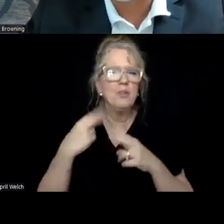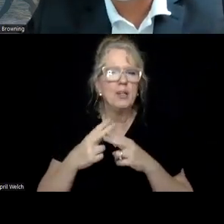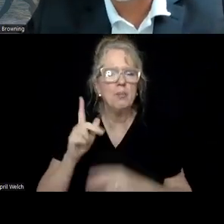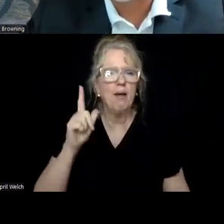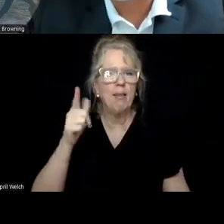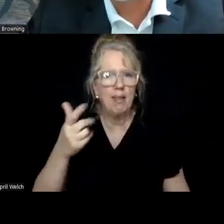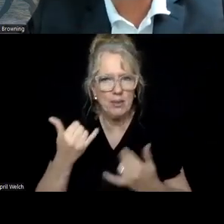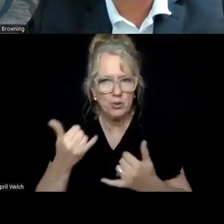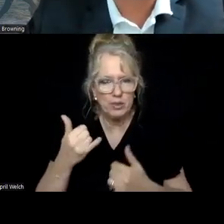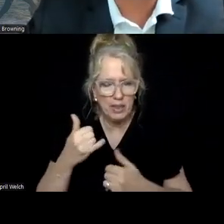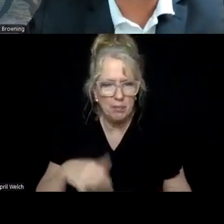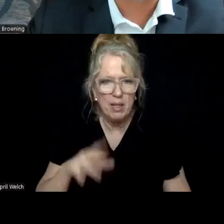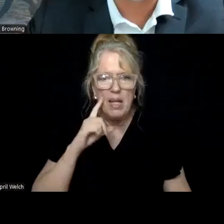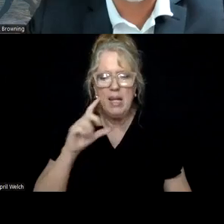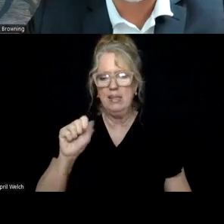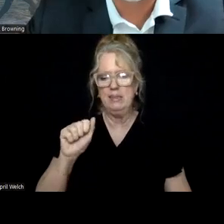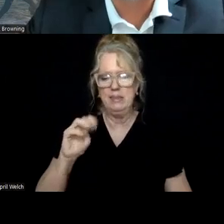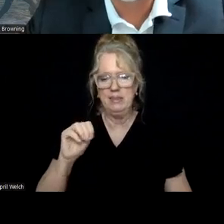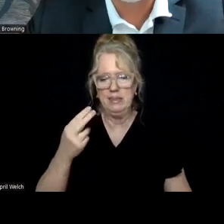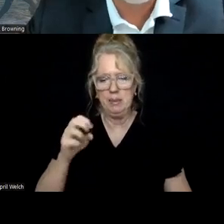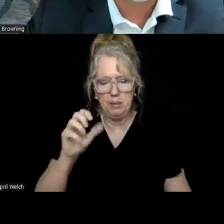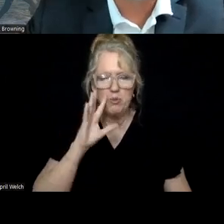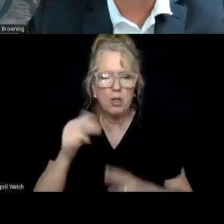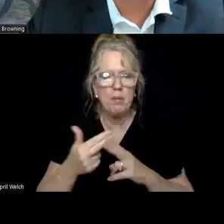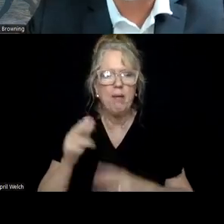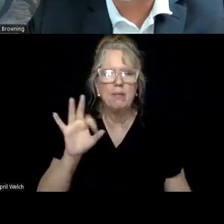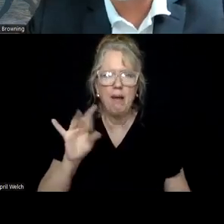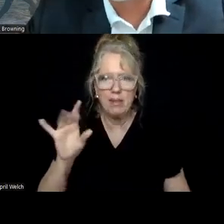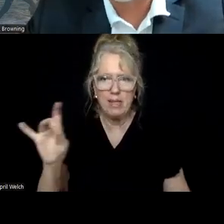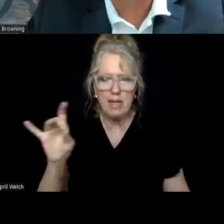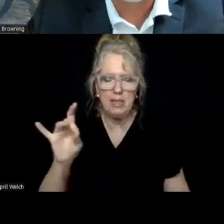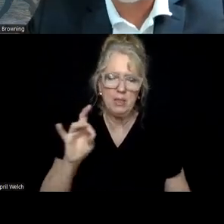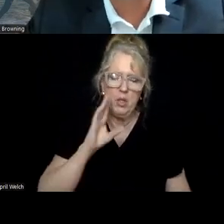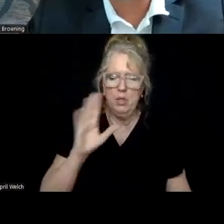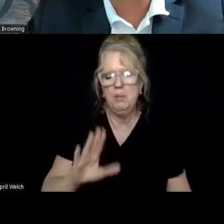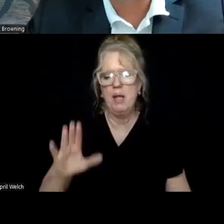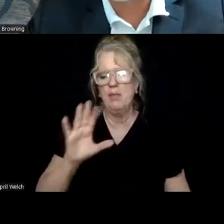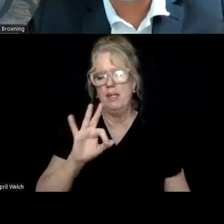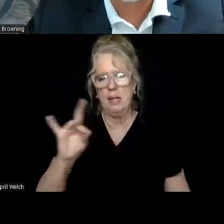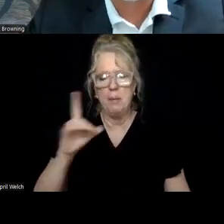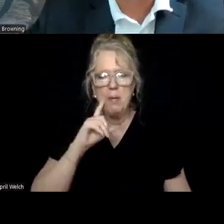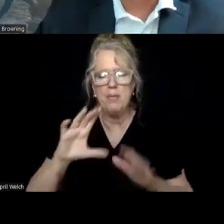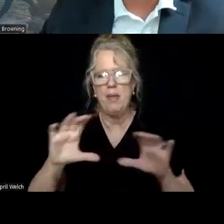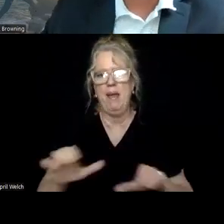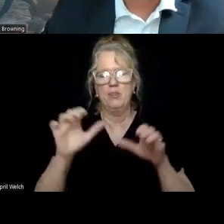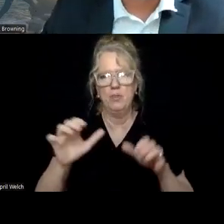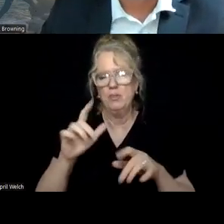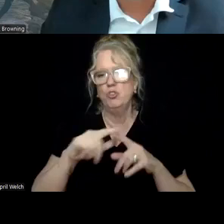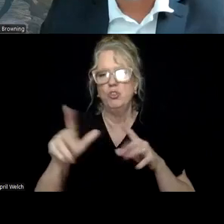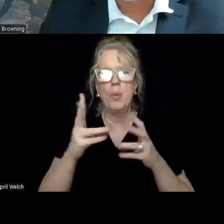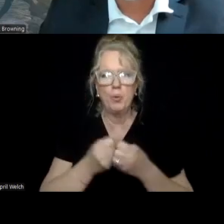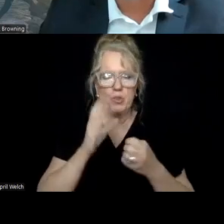today. Carissa in the SAMHSA section is going to talk about 988 Day, which is in about the 988 Day Activation Workshop coming up.